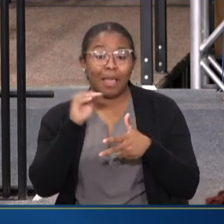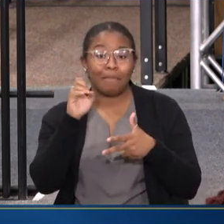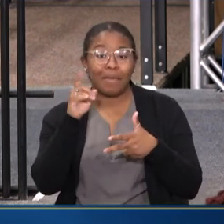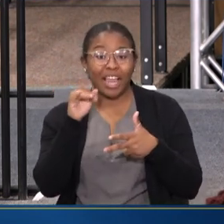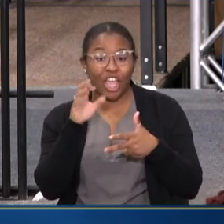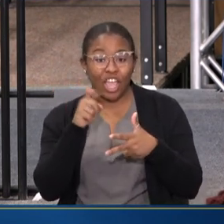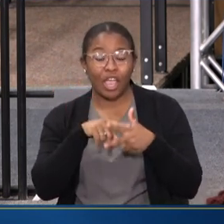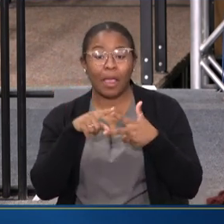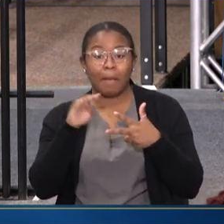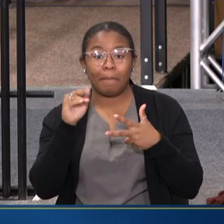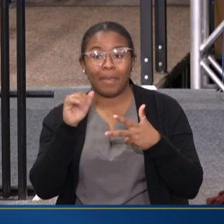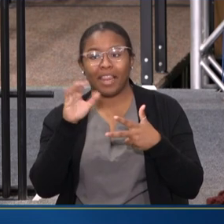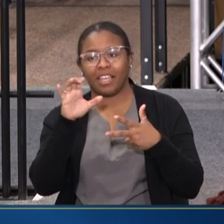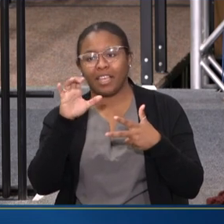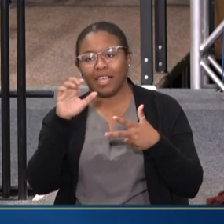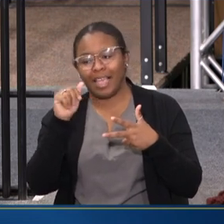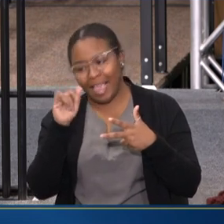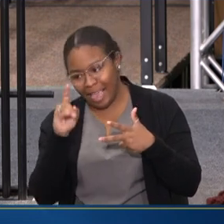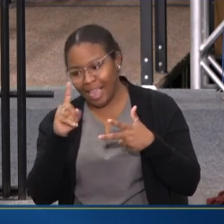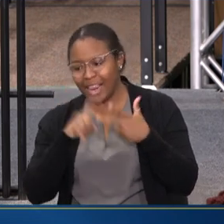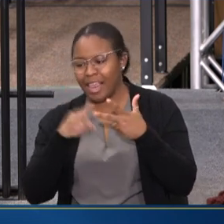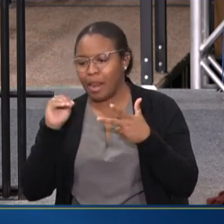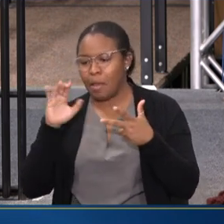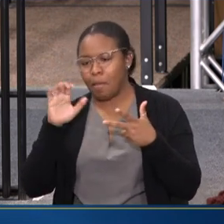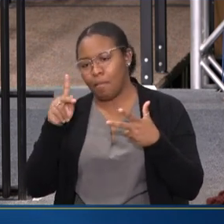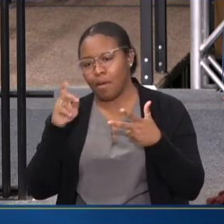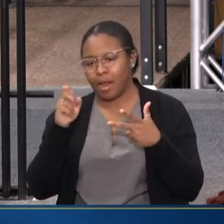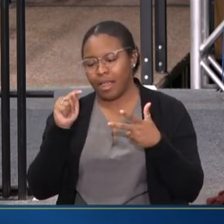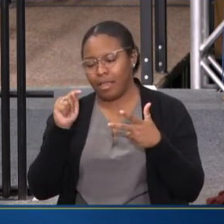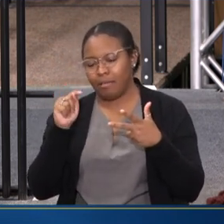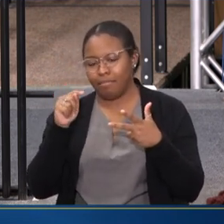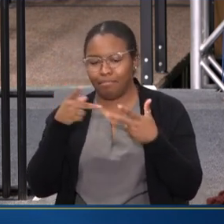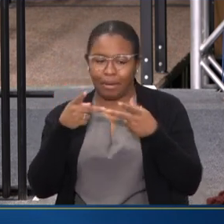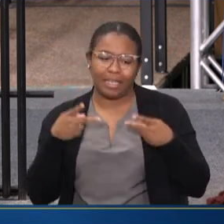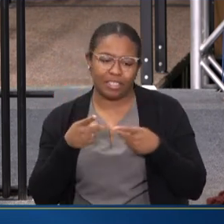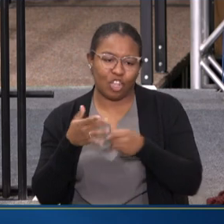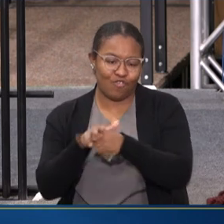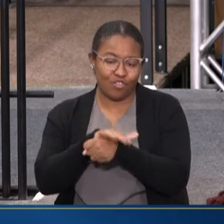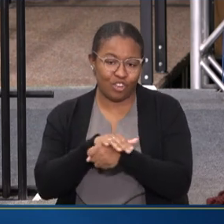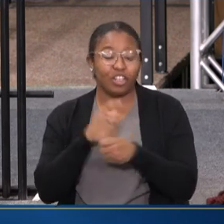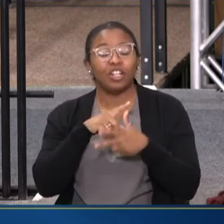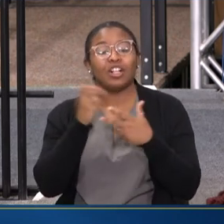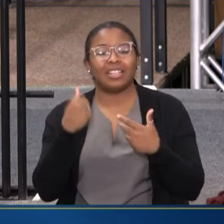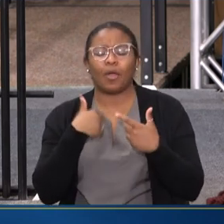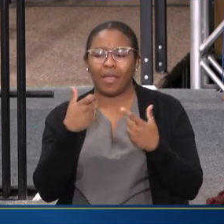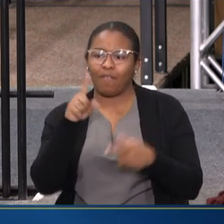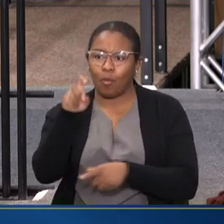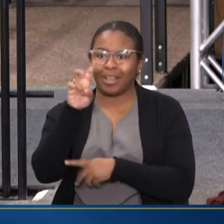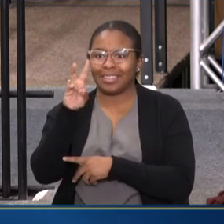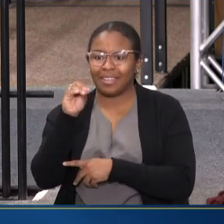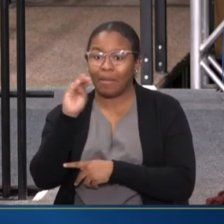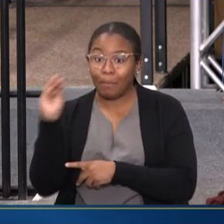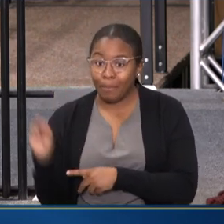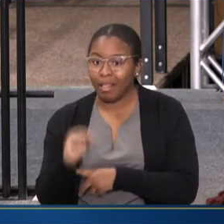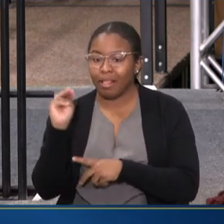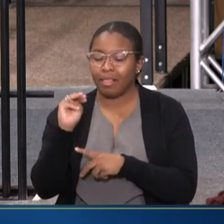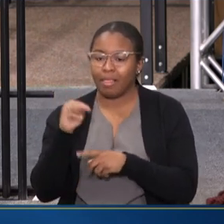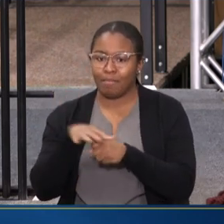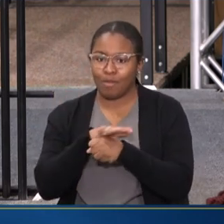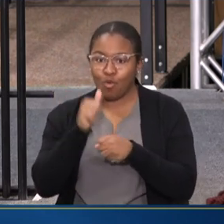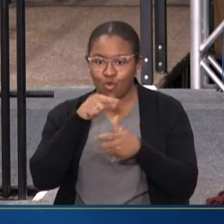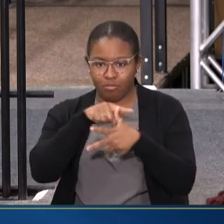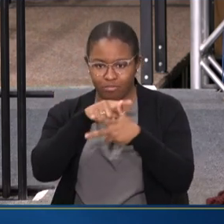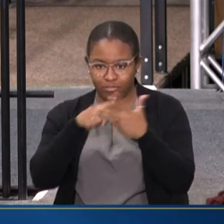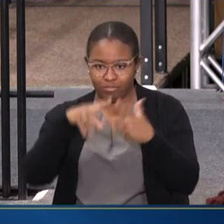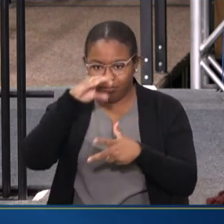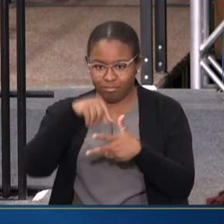MEDICAID AND CHIP, AND MARKETPLACE COVERAGE. AND YOU KNOW, WE'RE NOW AT 170 MILLION AMERICANS WHO ARE COVERED UNDER THOSE